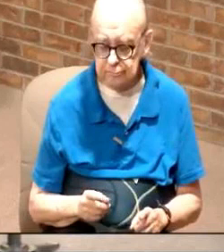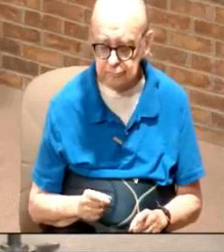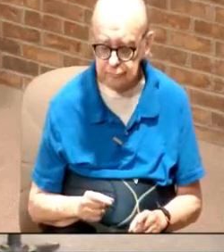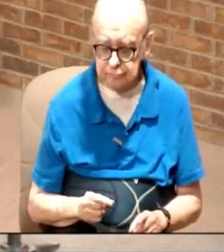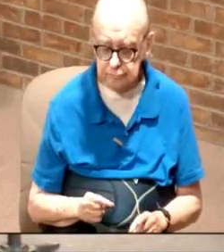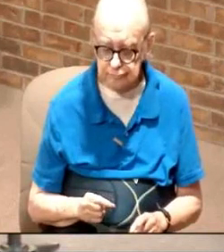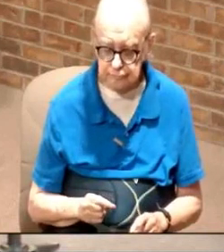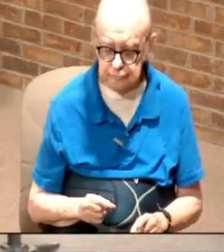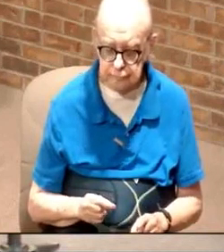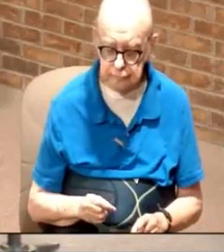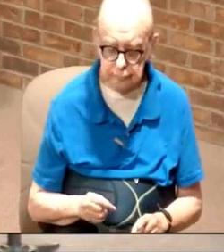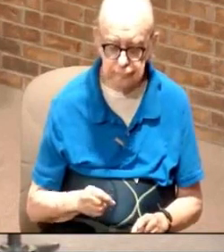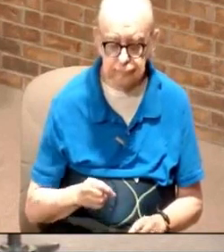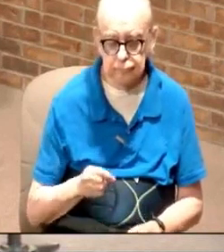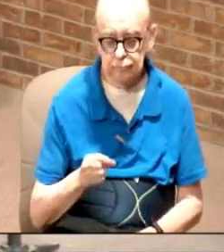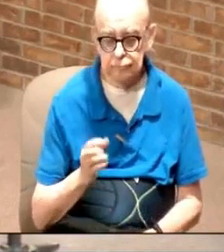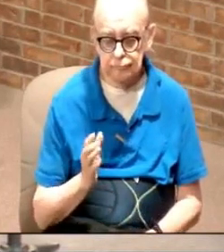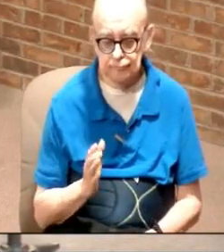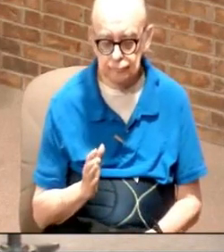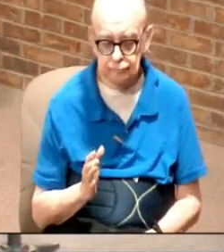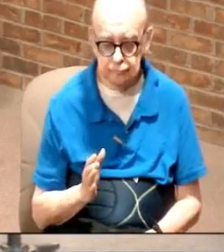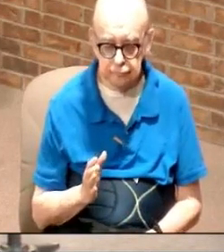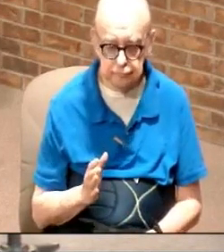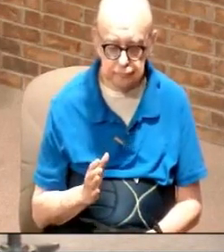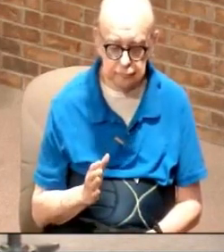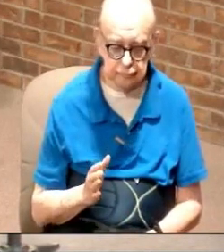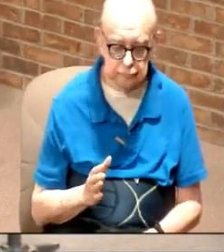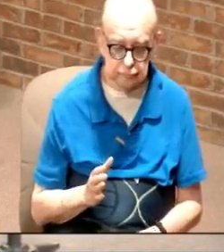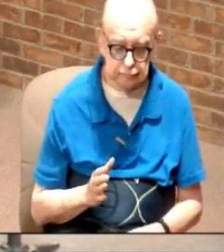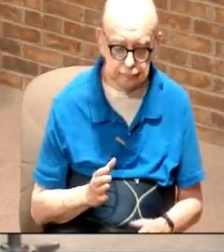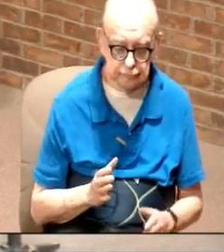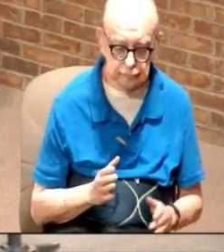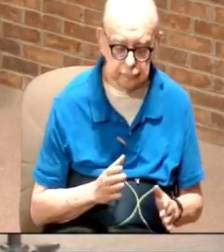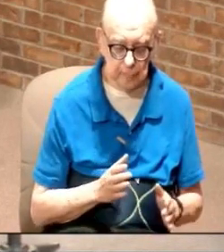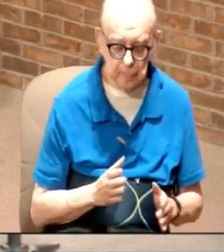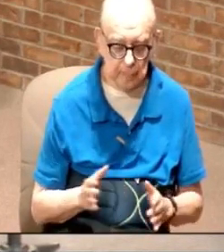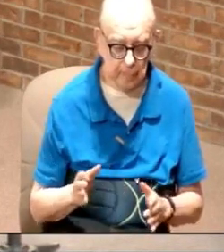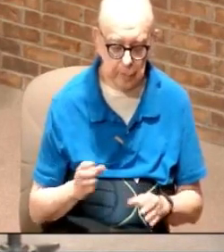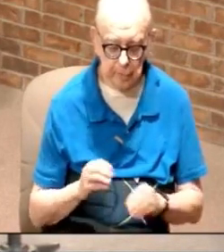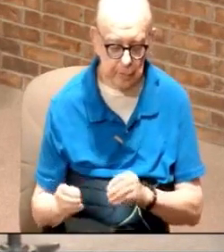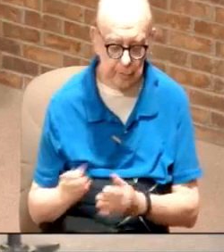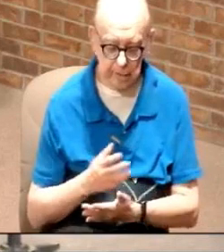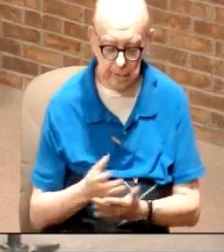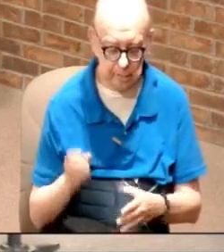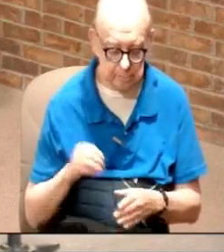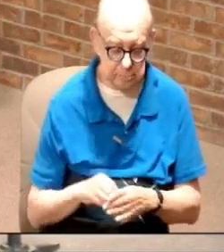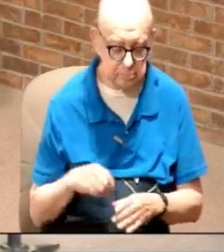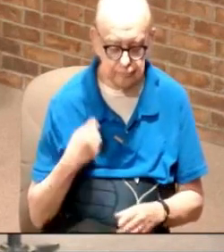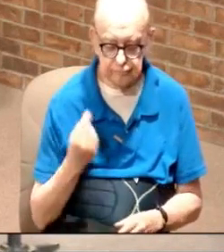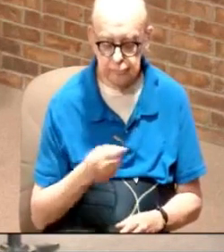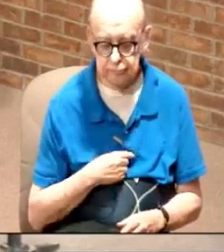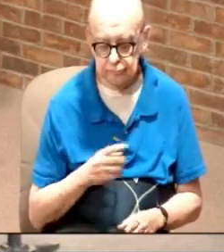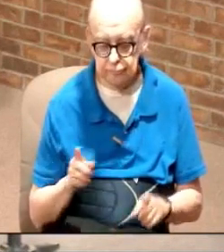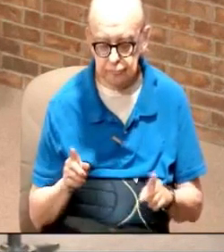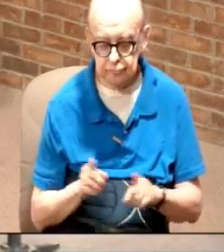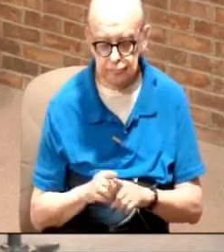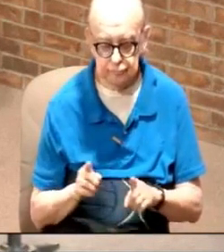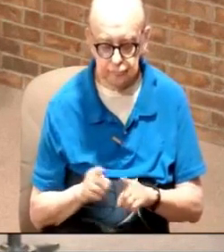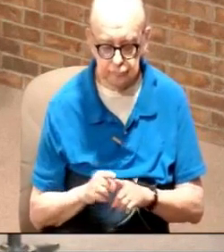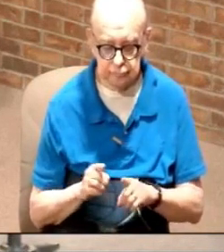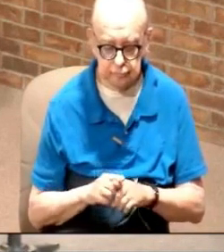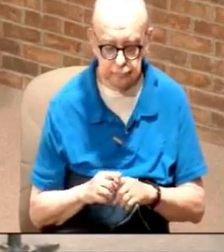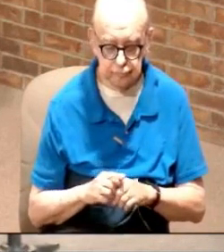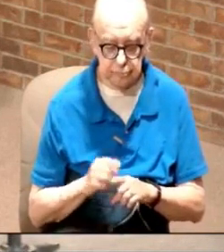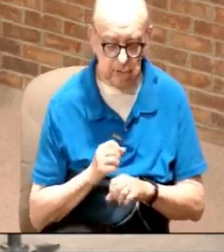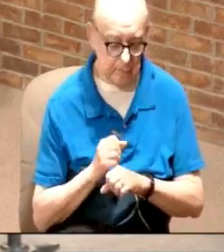God is planted those within us and it's also a